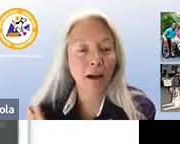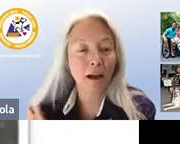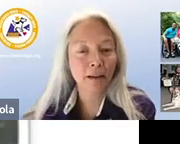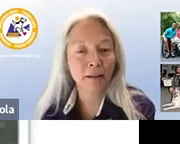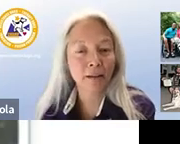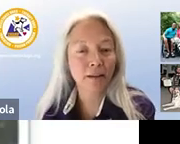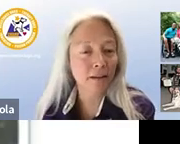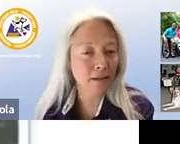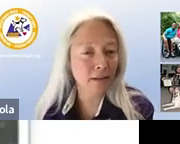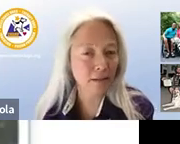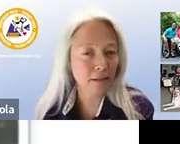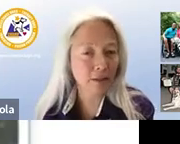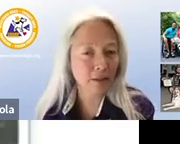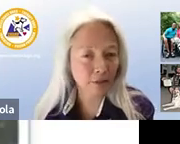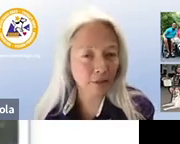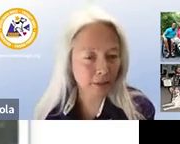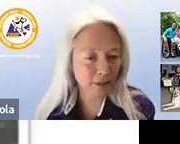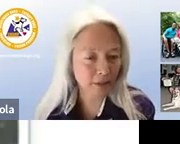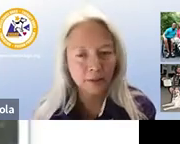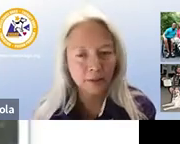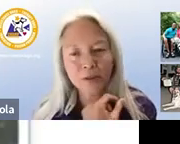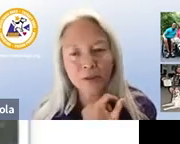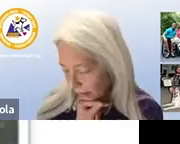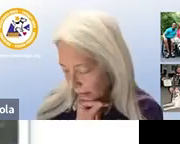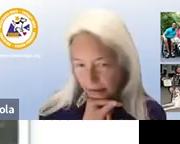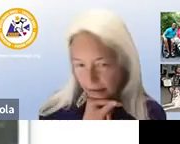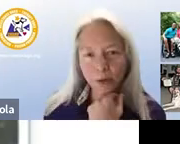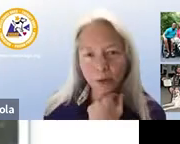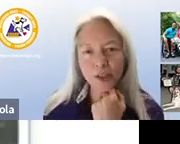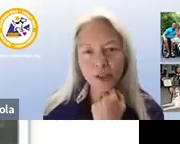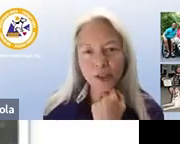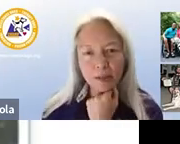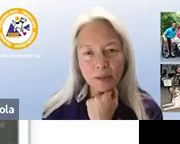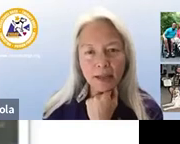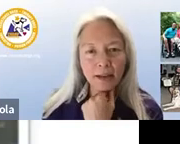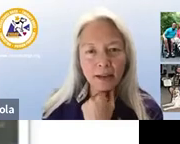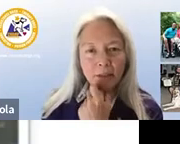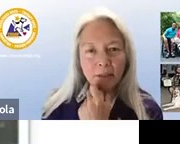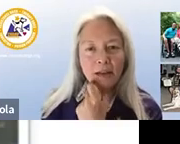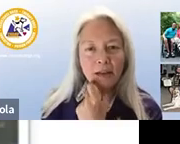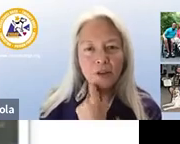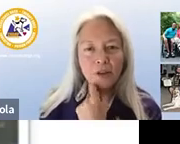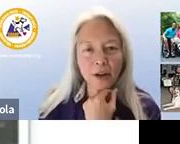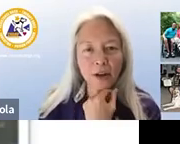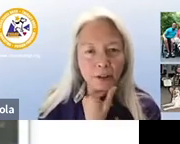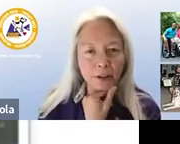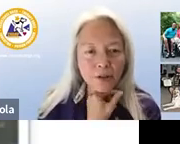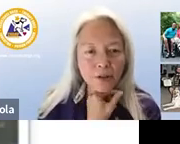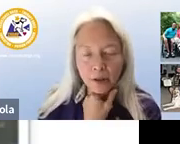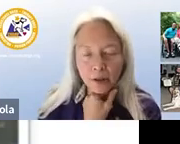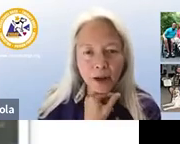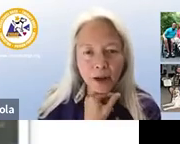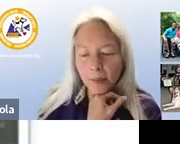i think that's it for me and just you know any questions anybody has i'm going to stop the share here